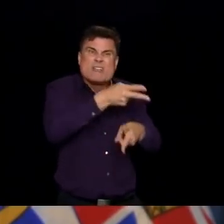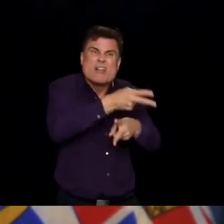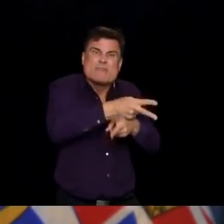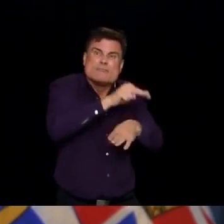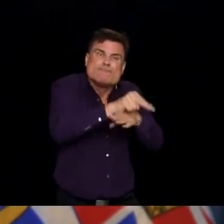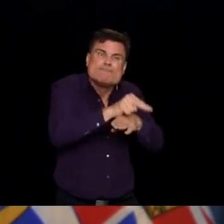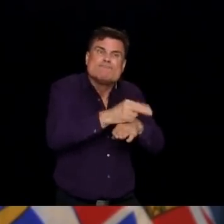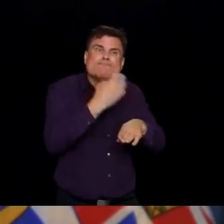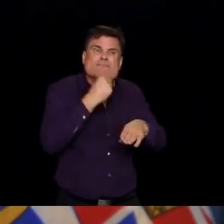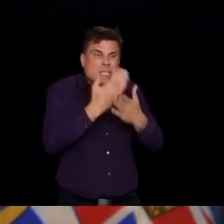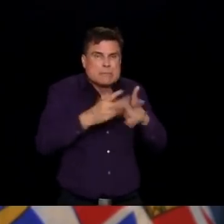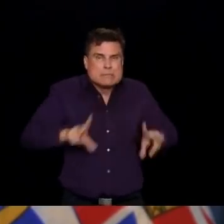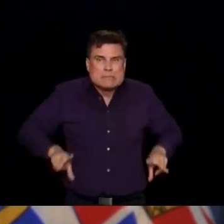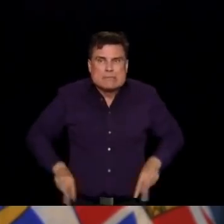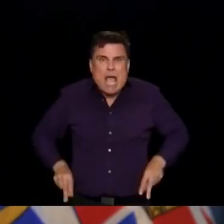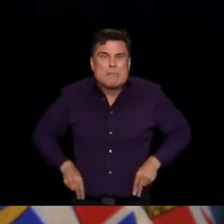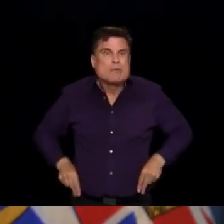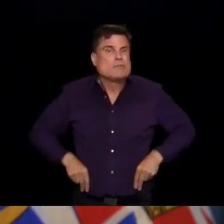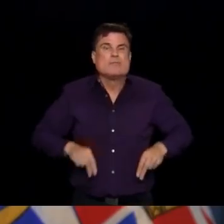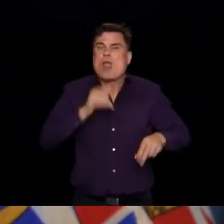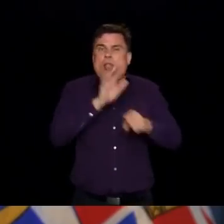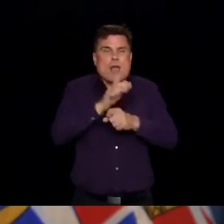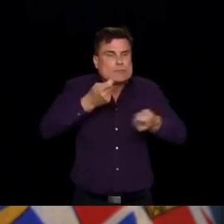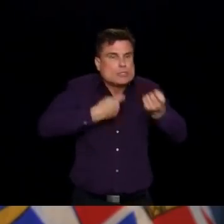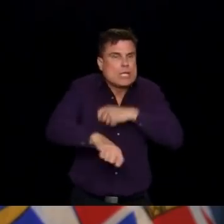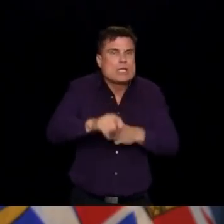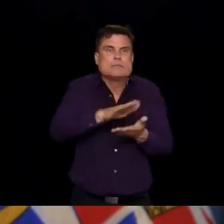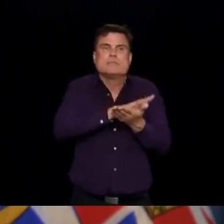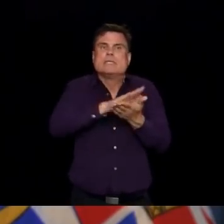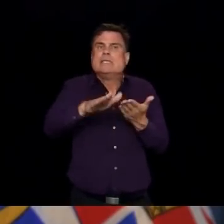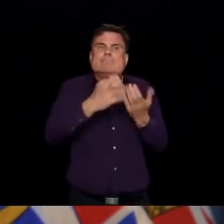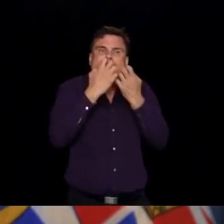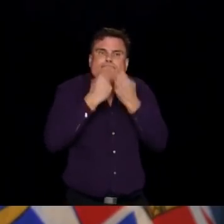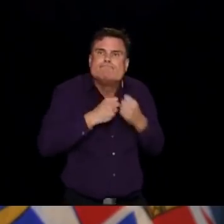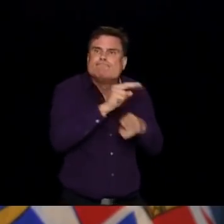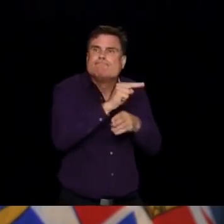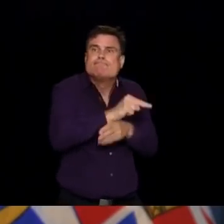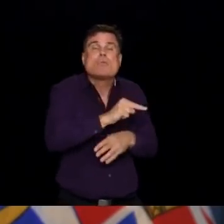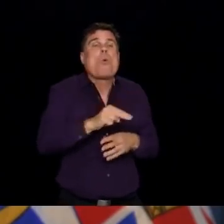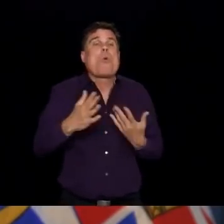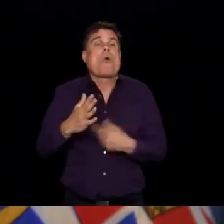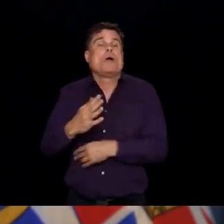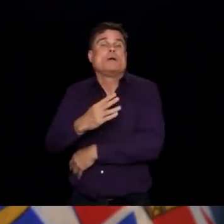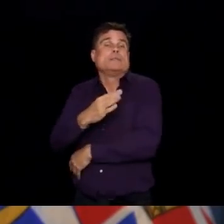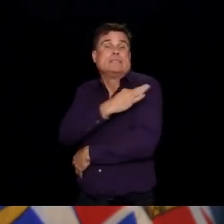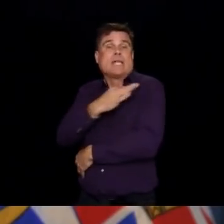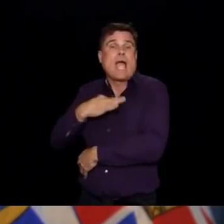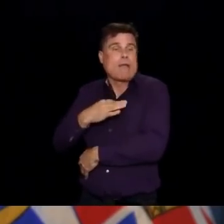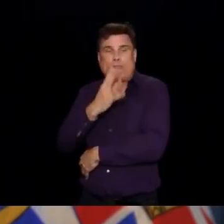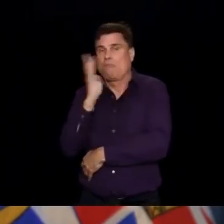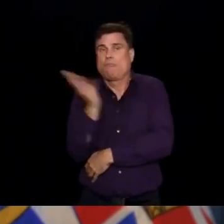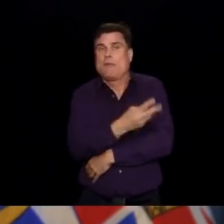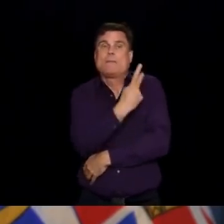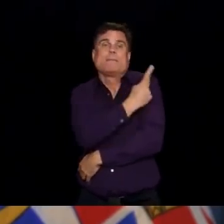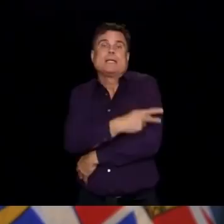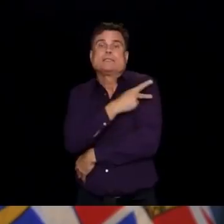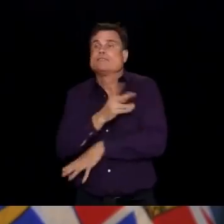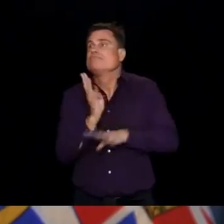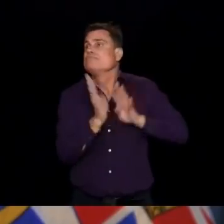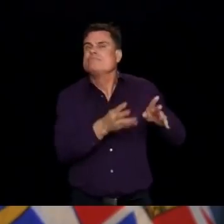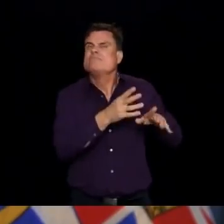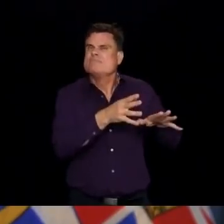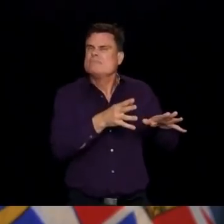that those conditions aren't just in Quebec or Ontario. So how does the province plan to address these issues and is more oversight or regulation needed?